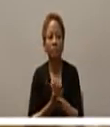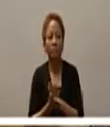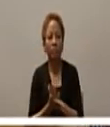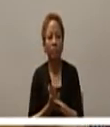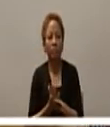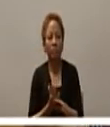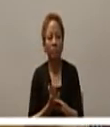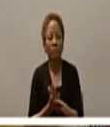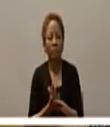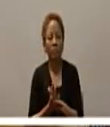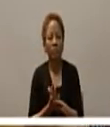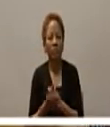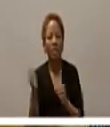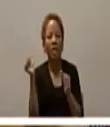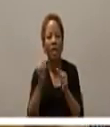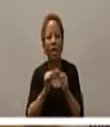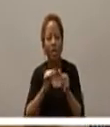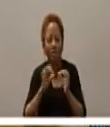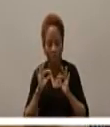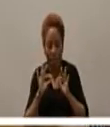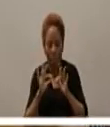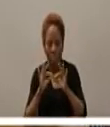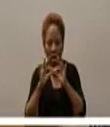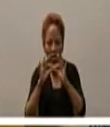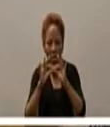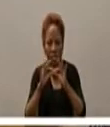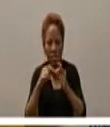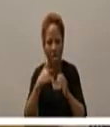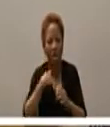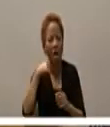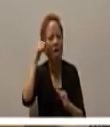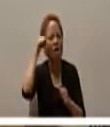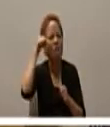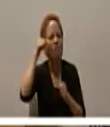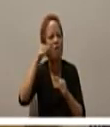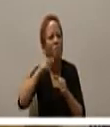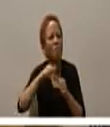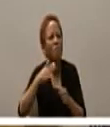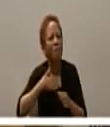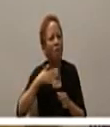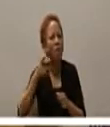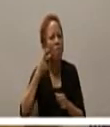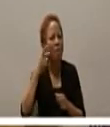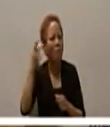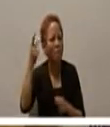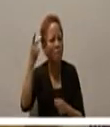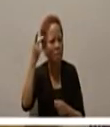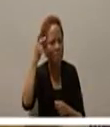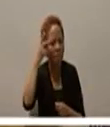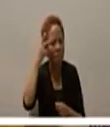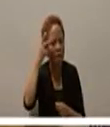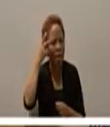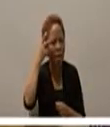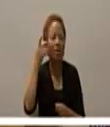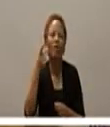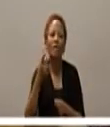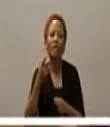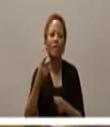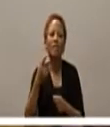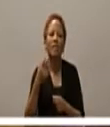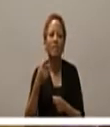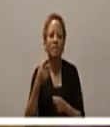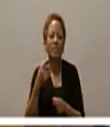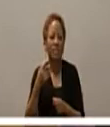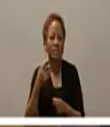pretty well every Mass I remember my parents I officiated at their at their at their funerals you see so remembering mom and dad you know and